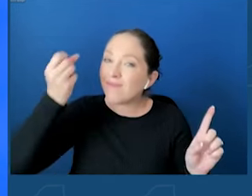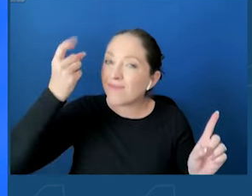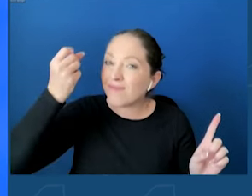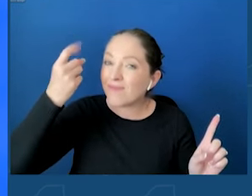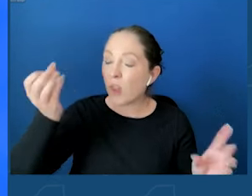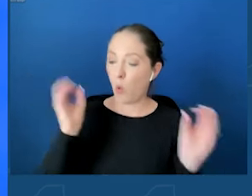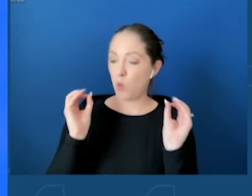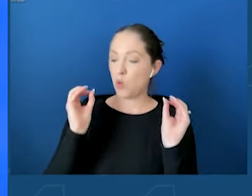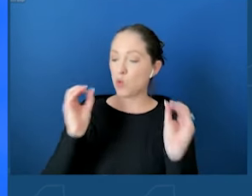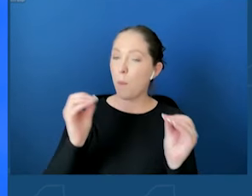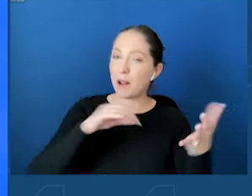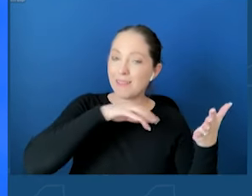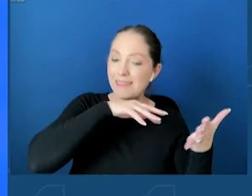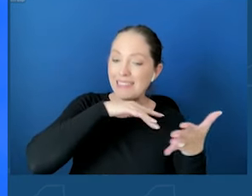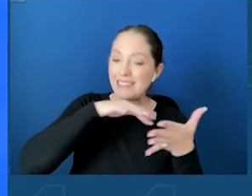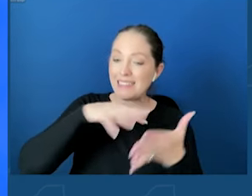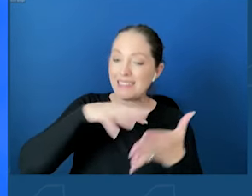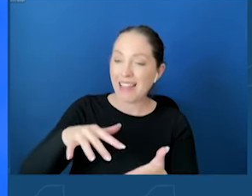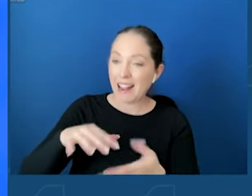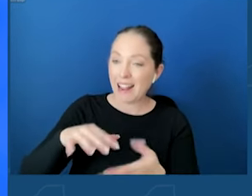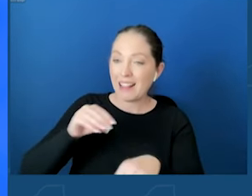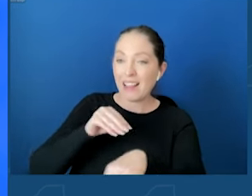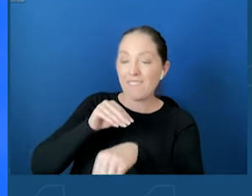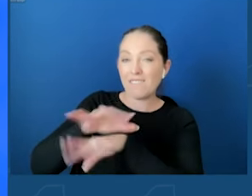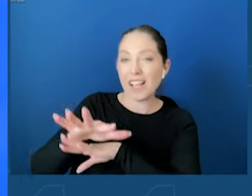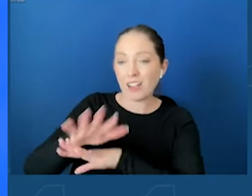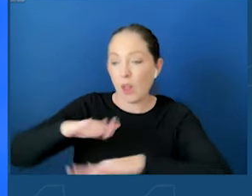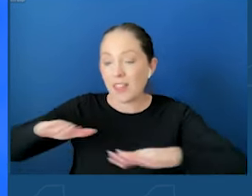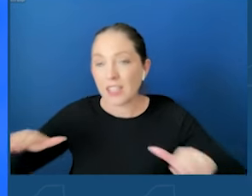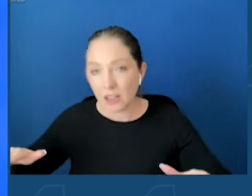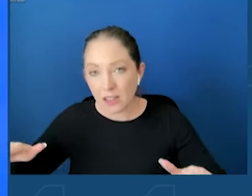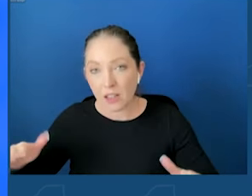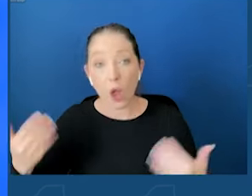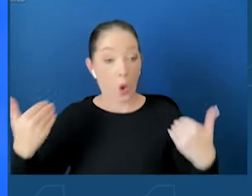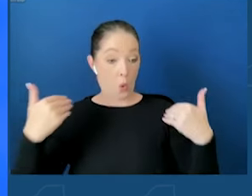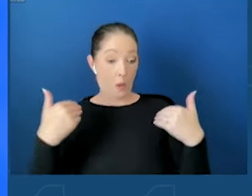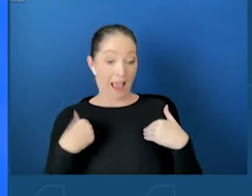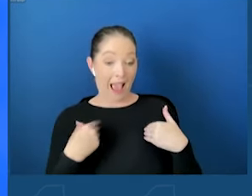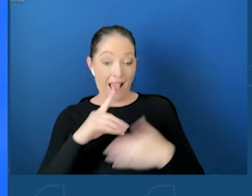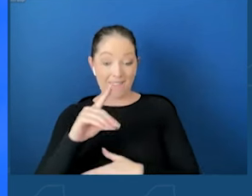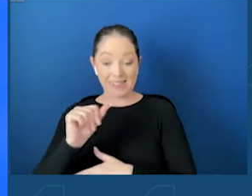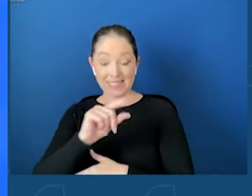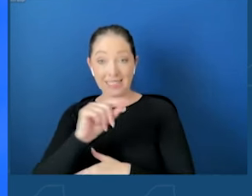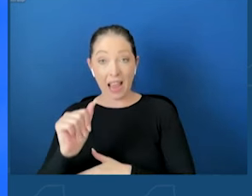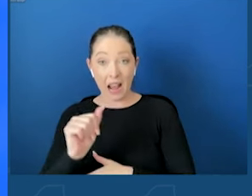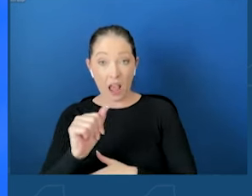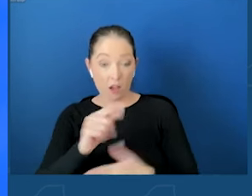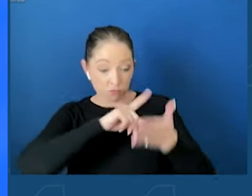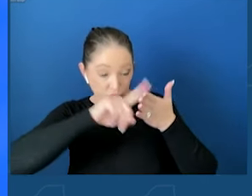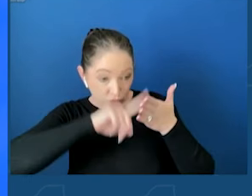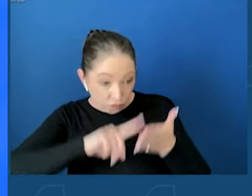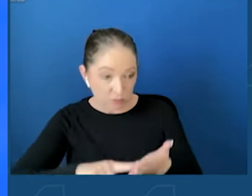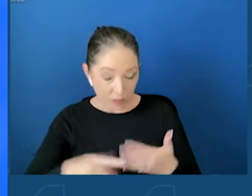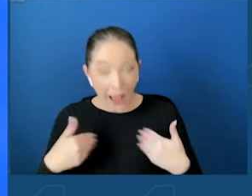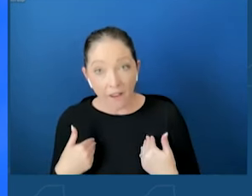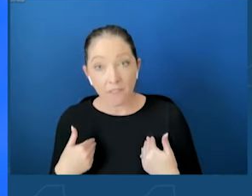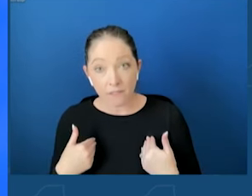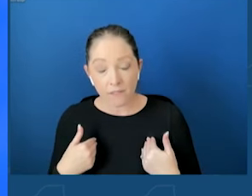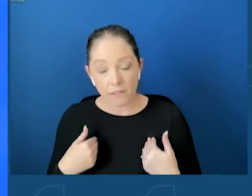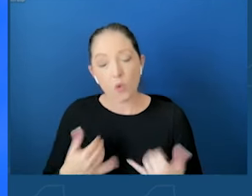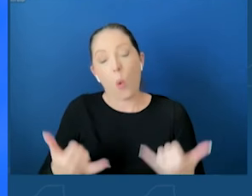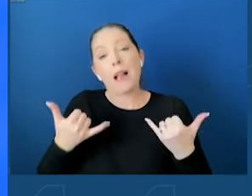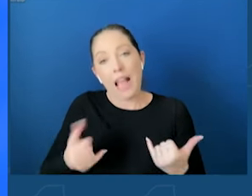detrimental effects on our children. We have the results. We have the data. So now it's time to shift. Just like